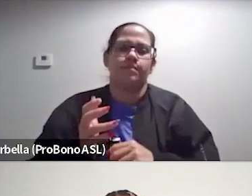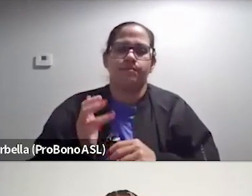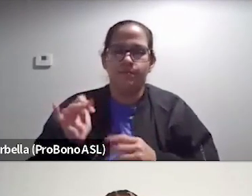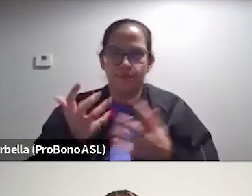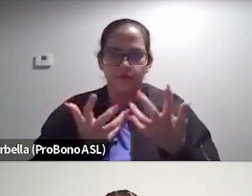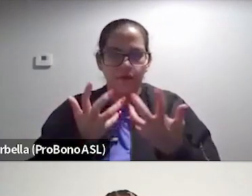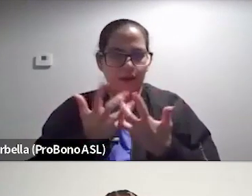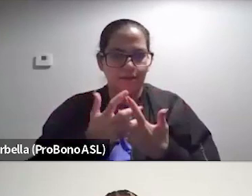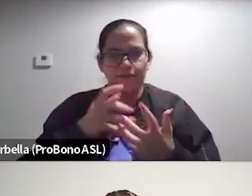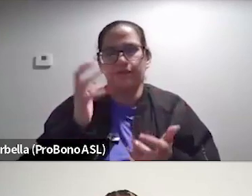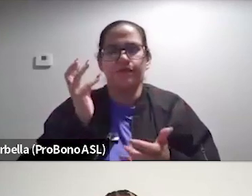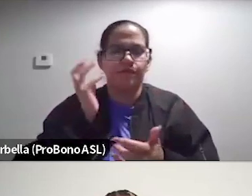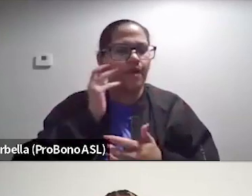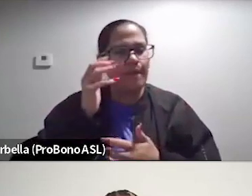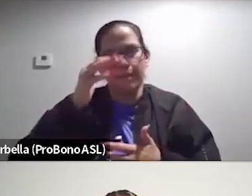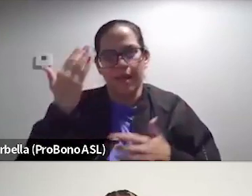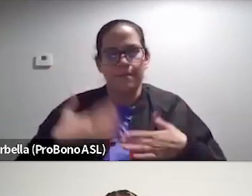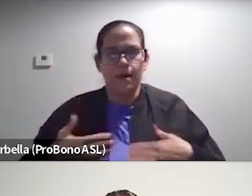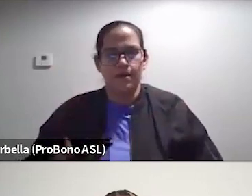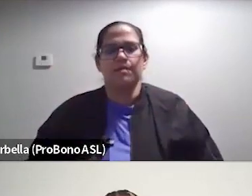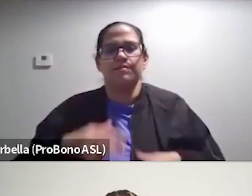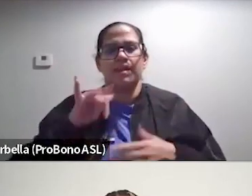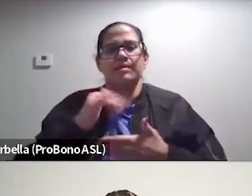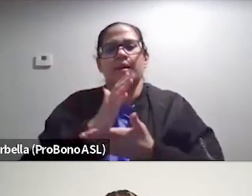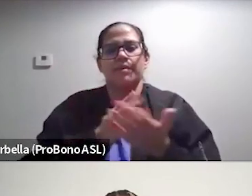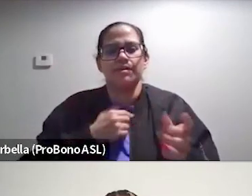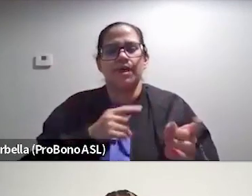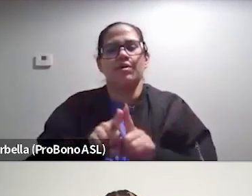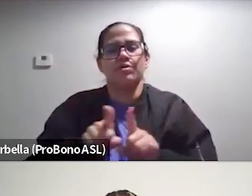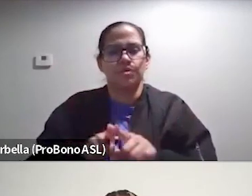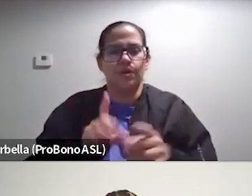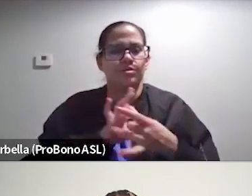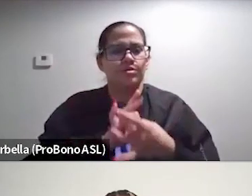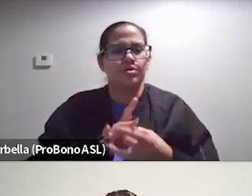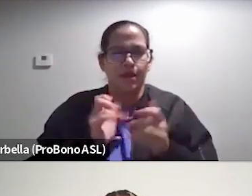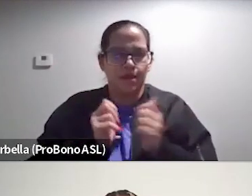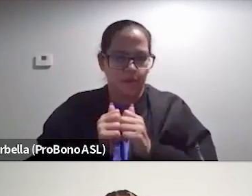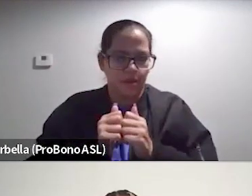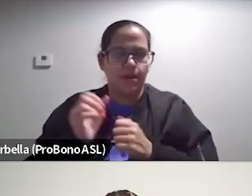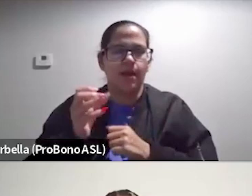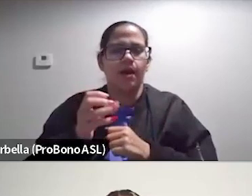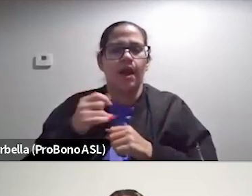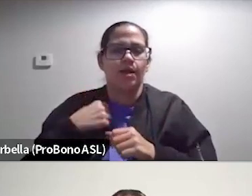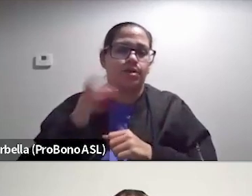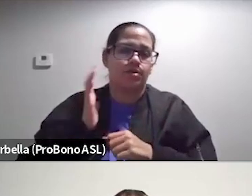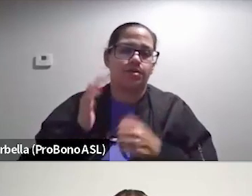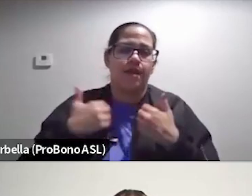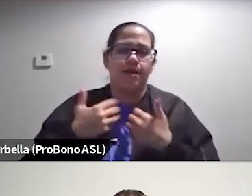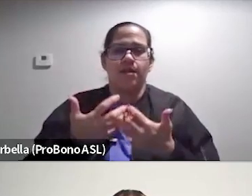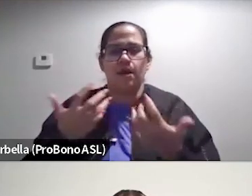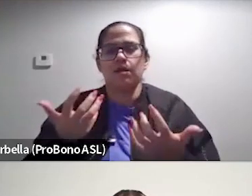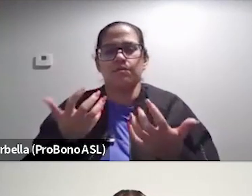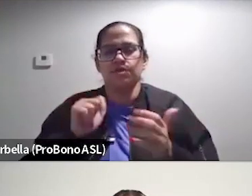of fat black bodies is kind of a piece that I also associated with. And so like, I used to have a lot of